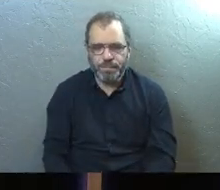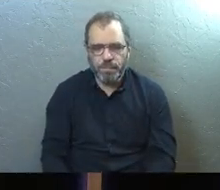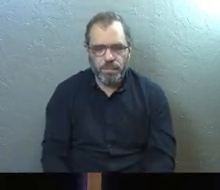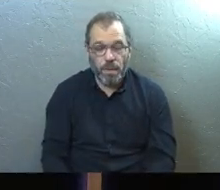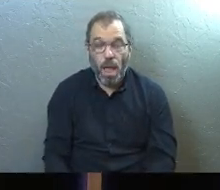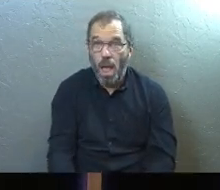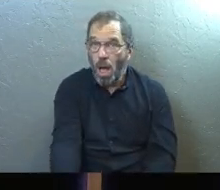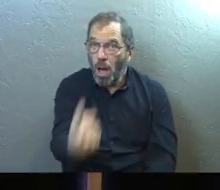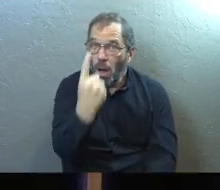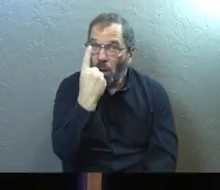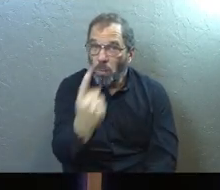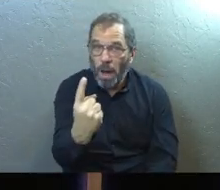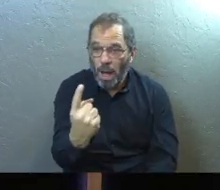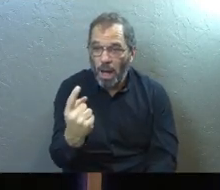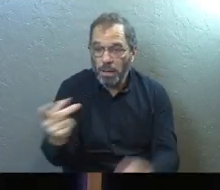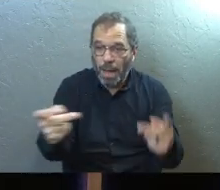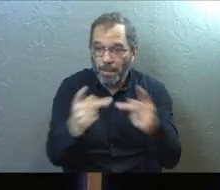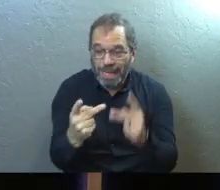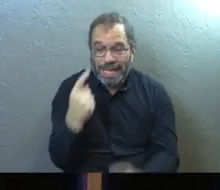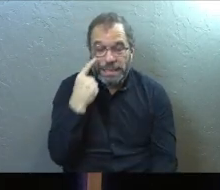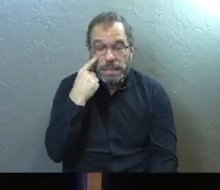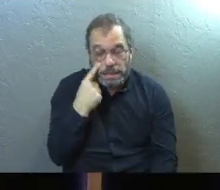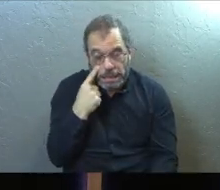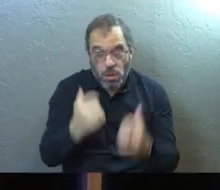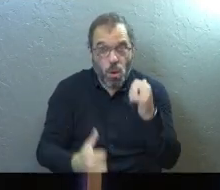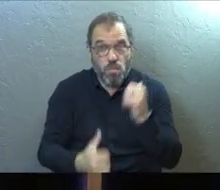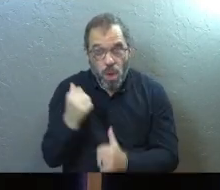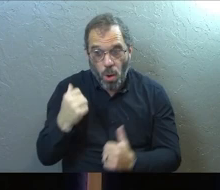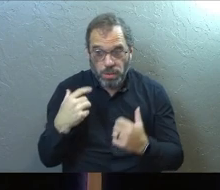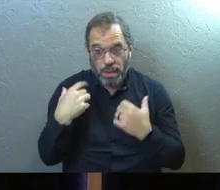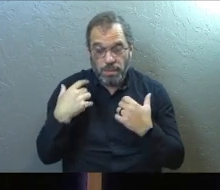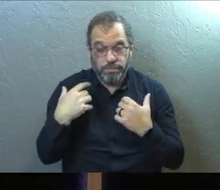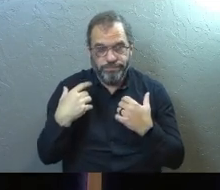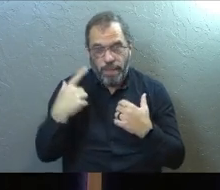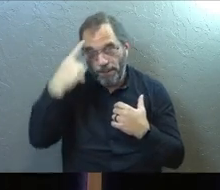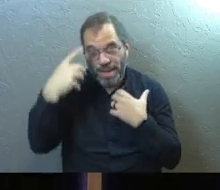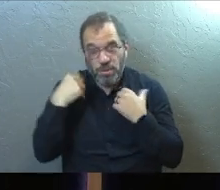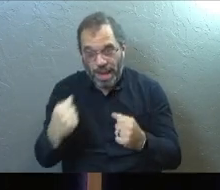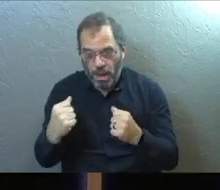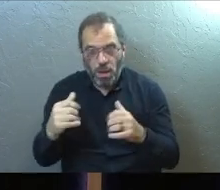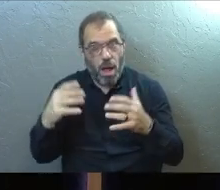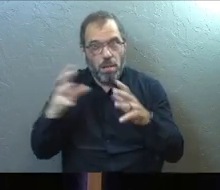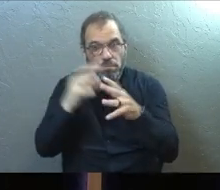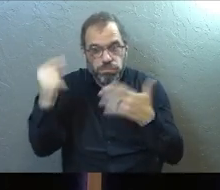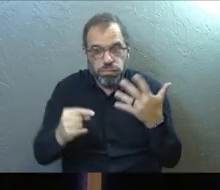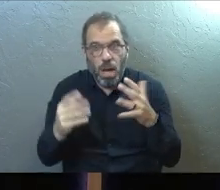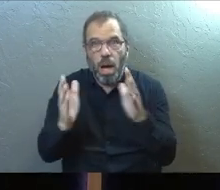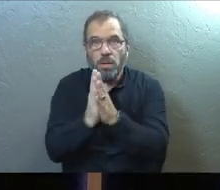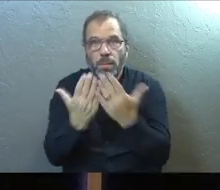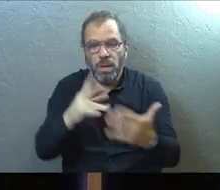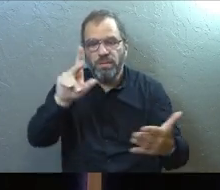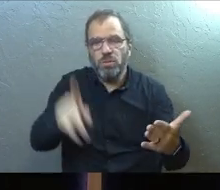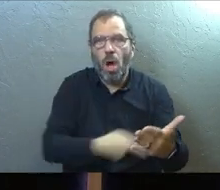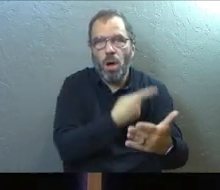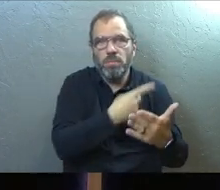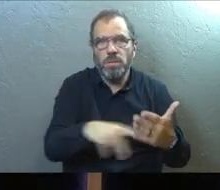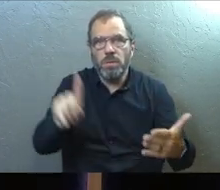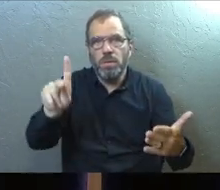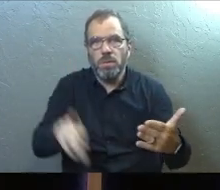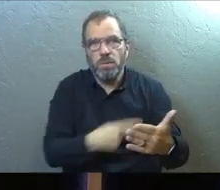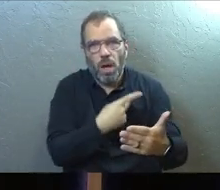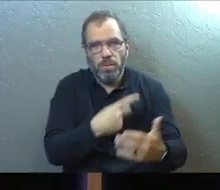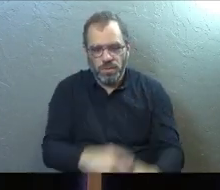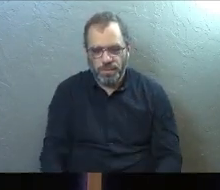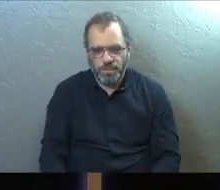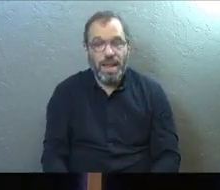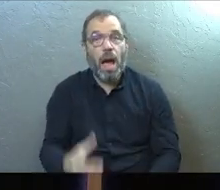One of the places that you see mental health struggles the most talked about and talked about in great detail is in the book of Psalms. And